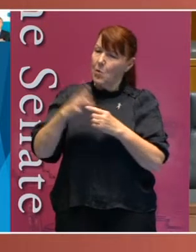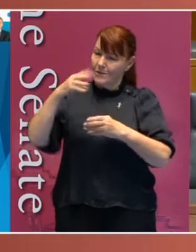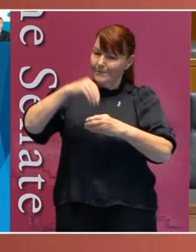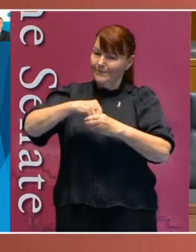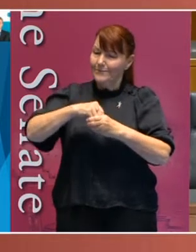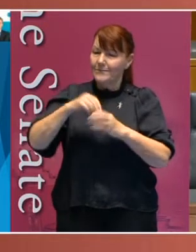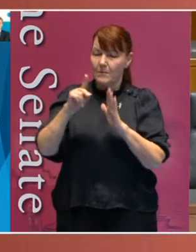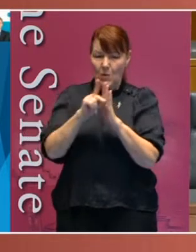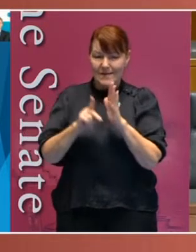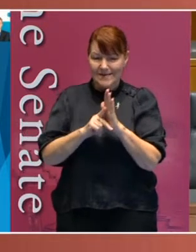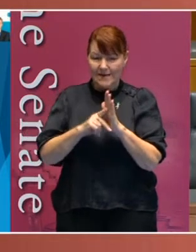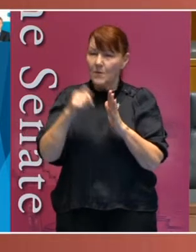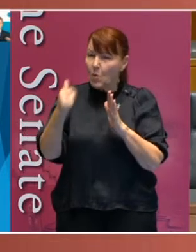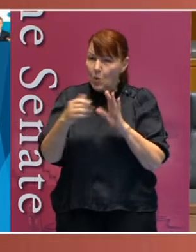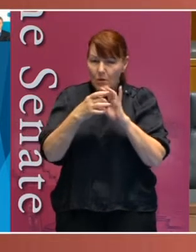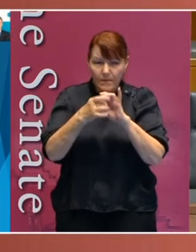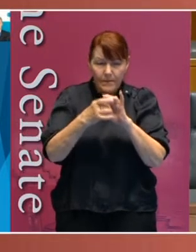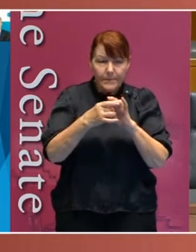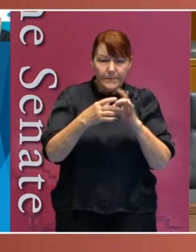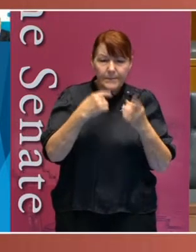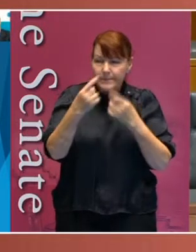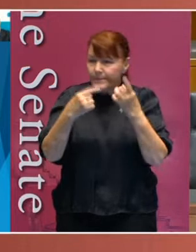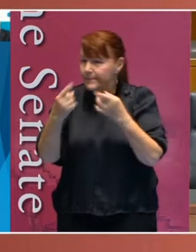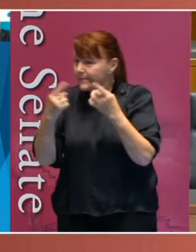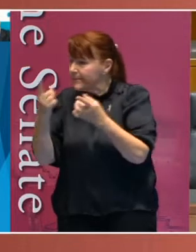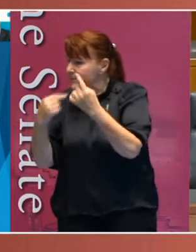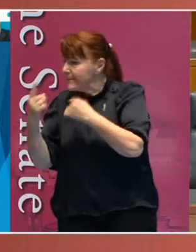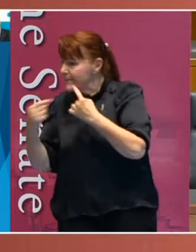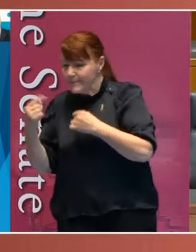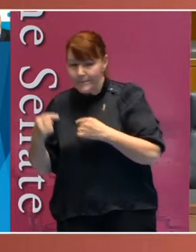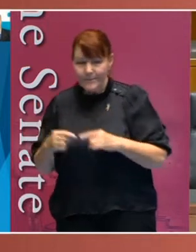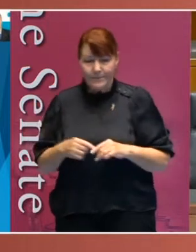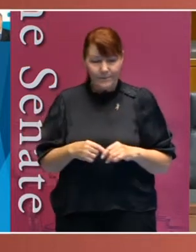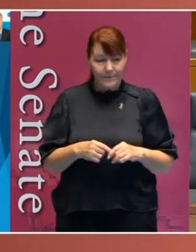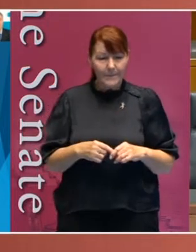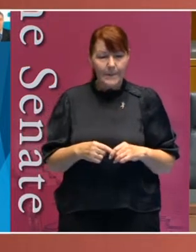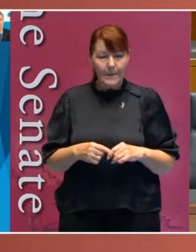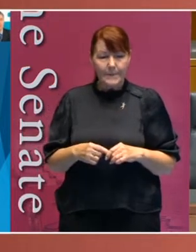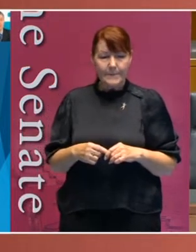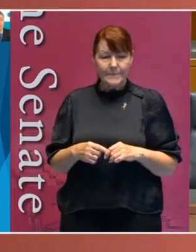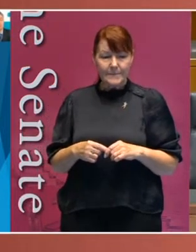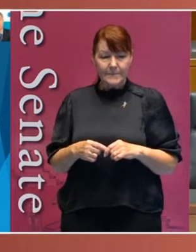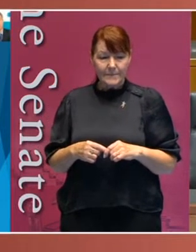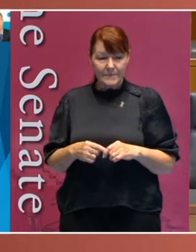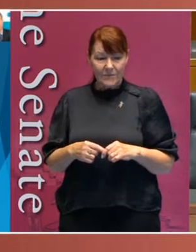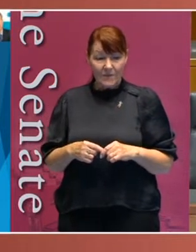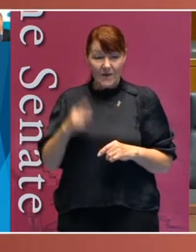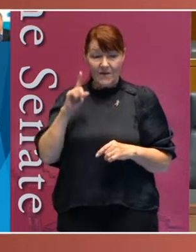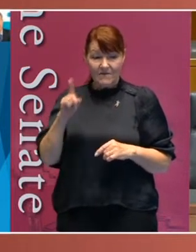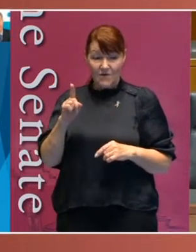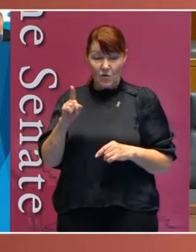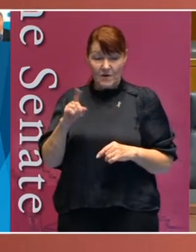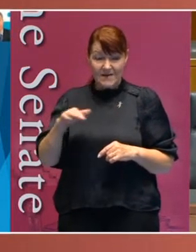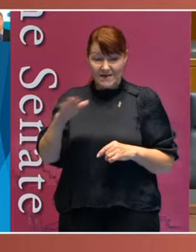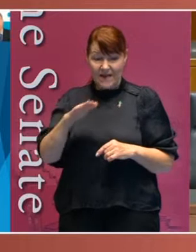engagement from not only the disability community, but the community more broadly. The first of these